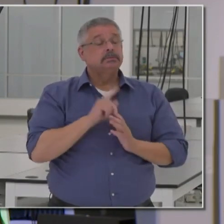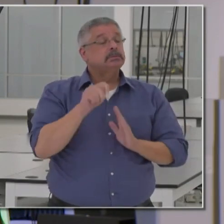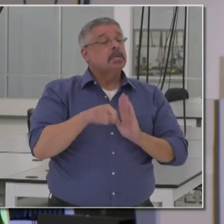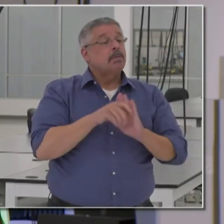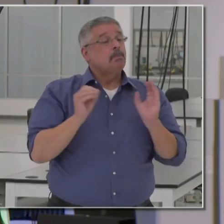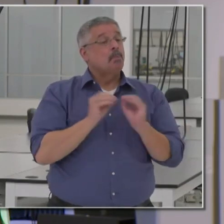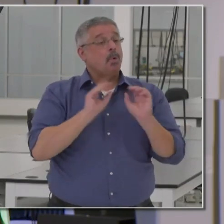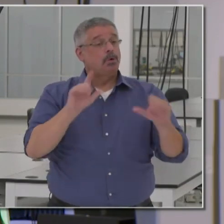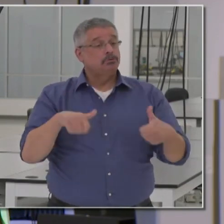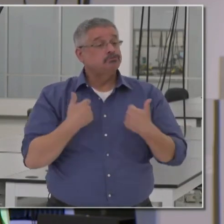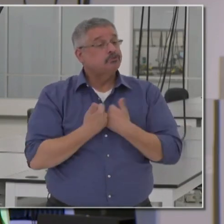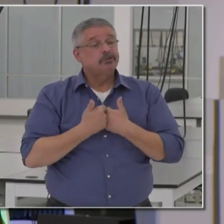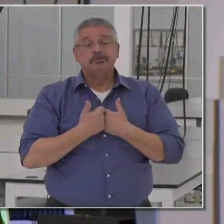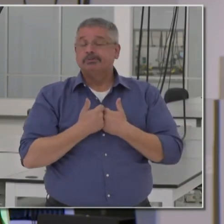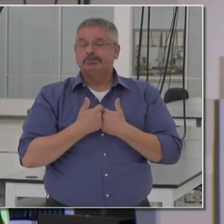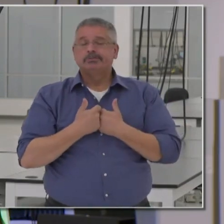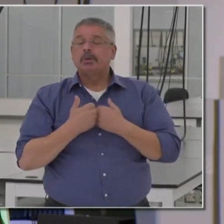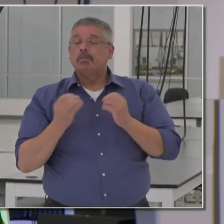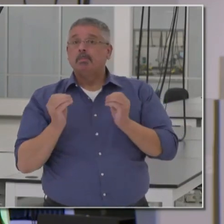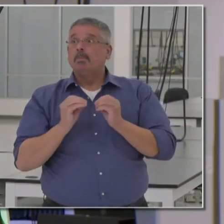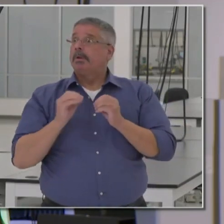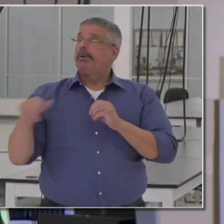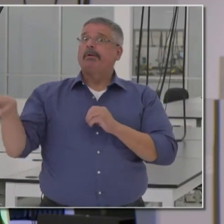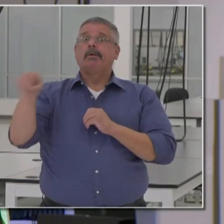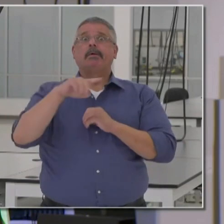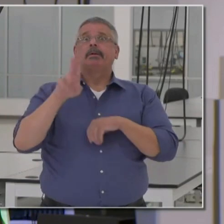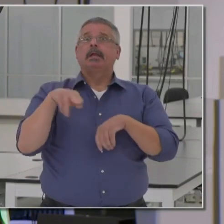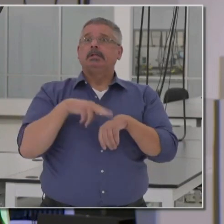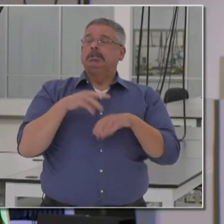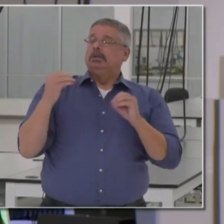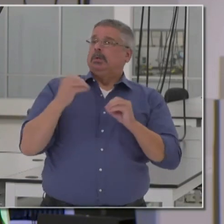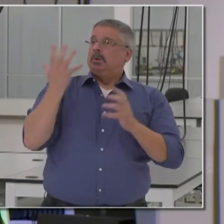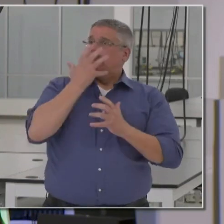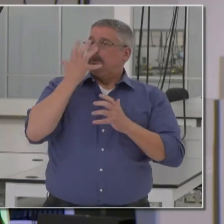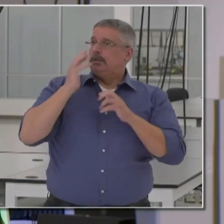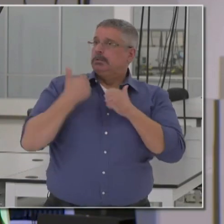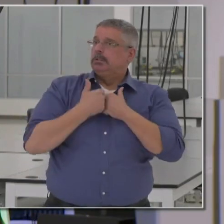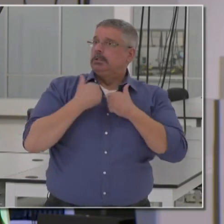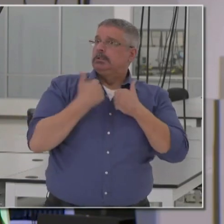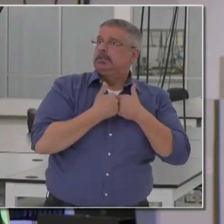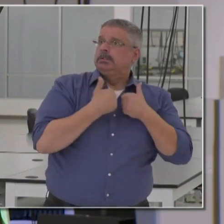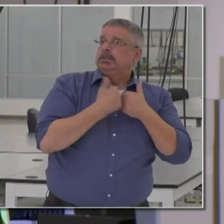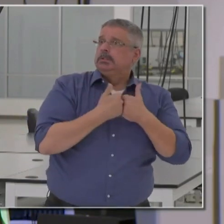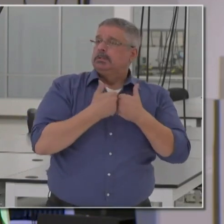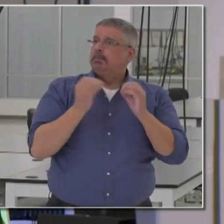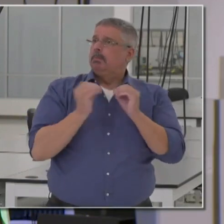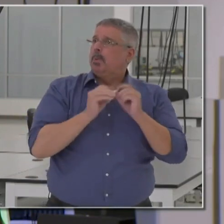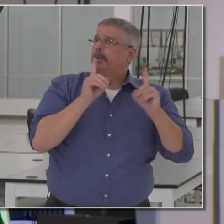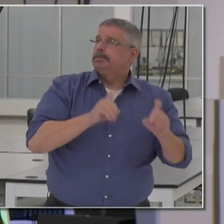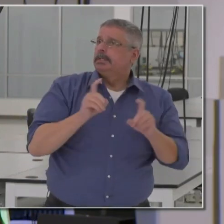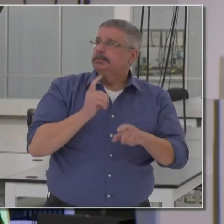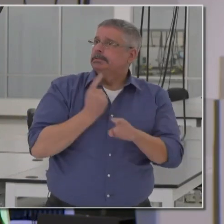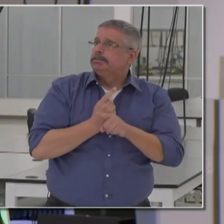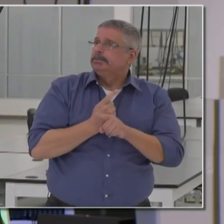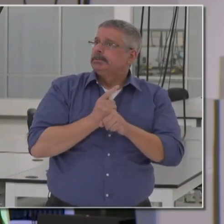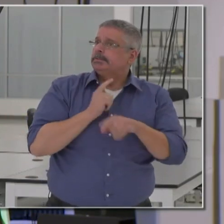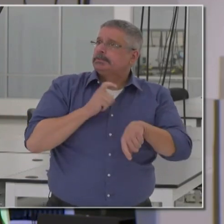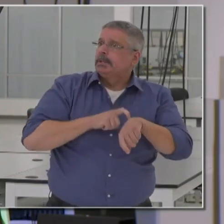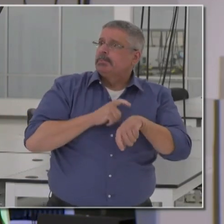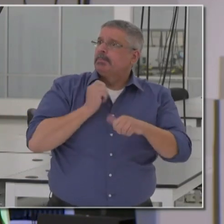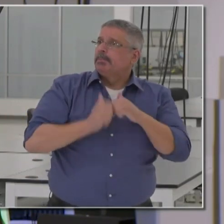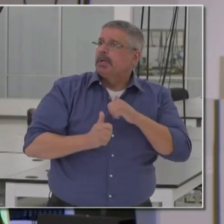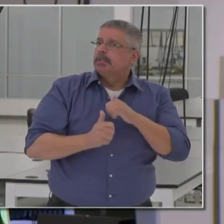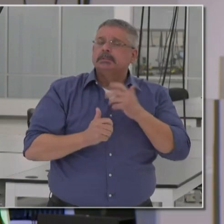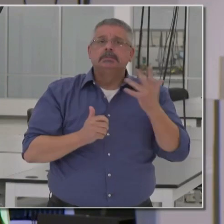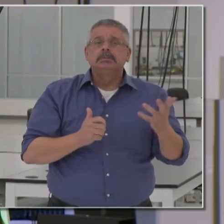challenging, not less challenging nationwide to get timely results, this lab also promises to get